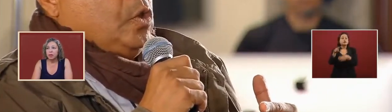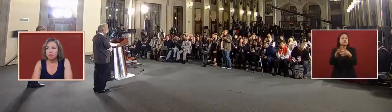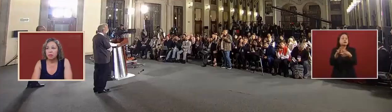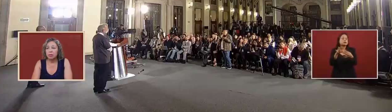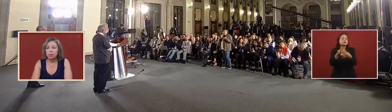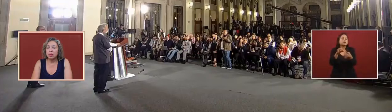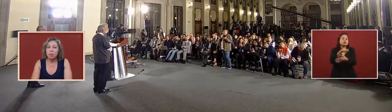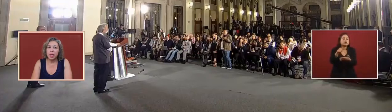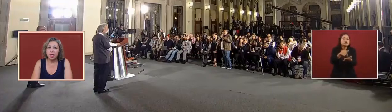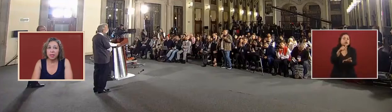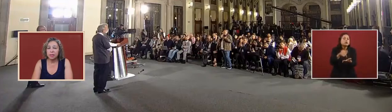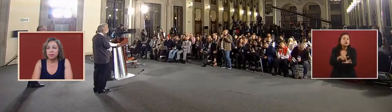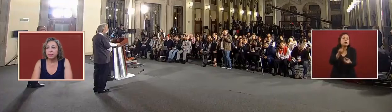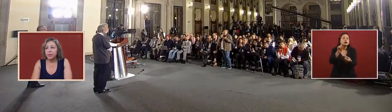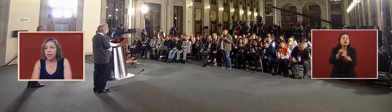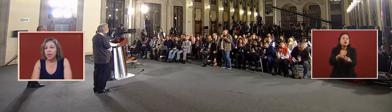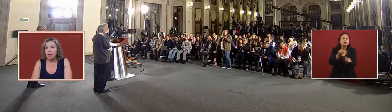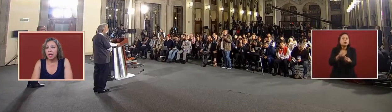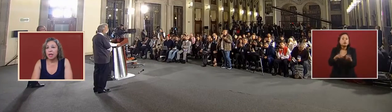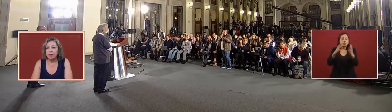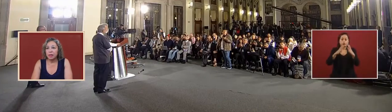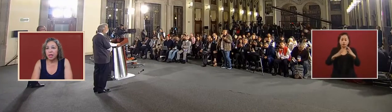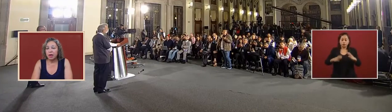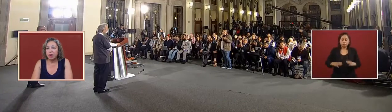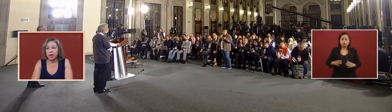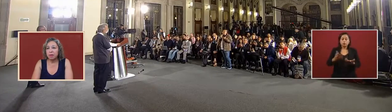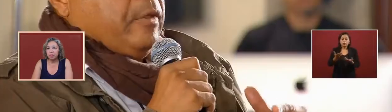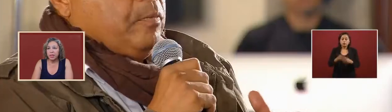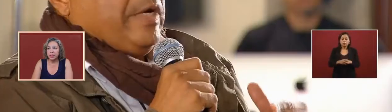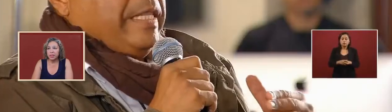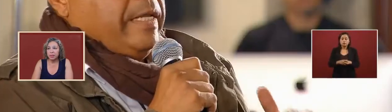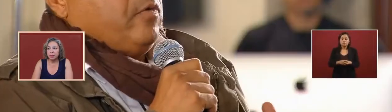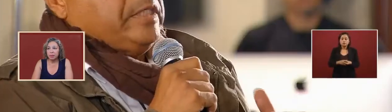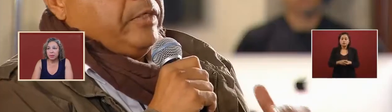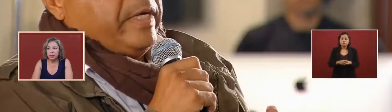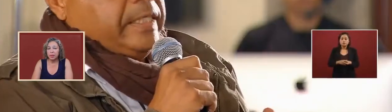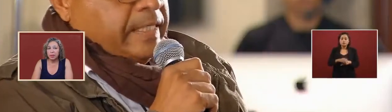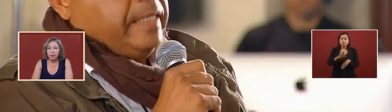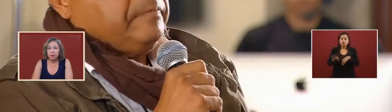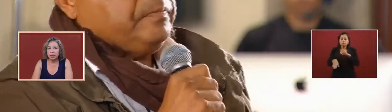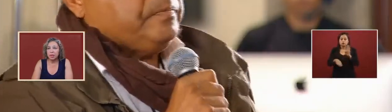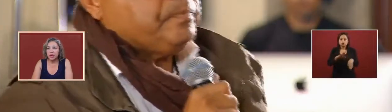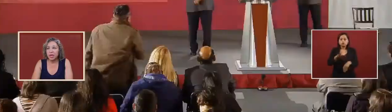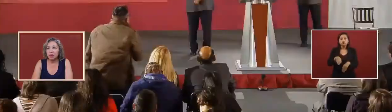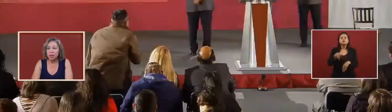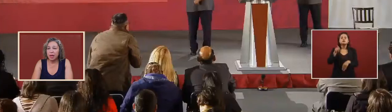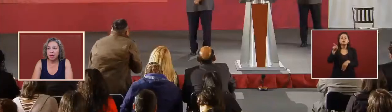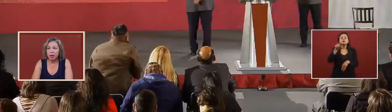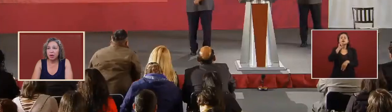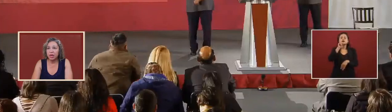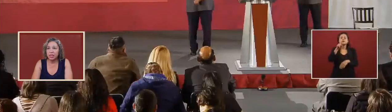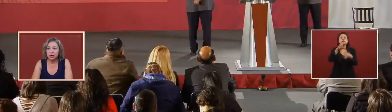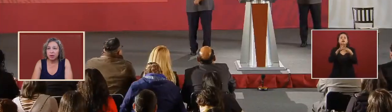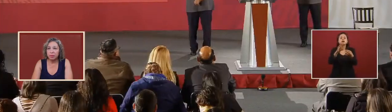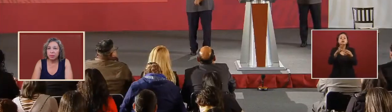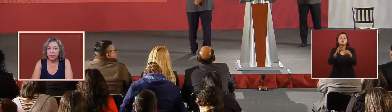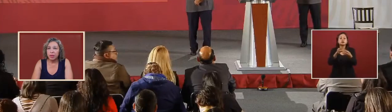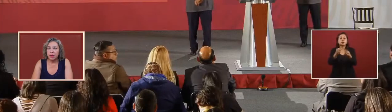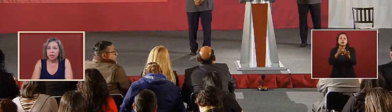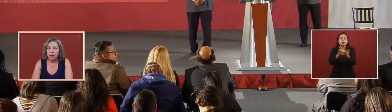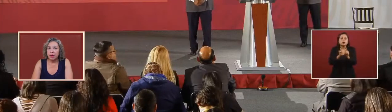bodies and that they are in a place dominated by organized